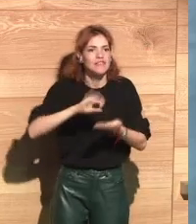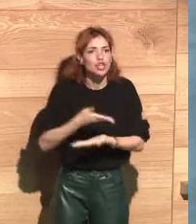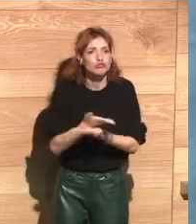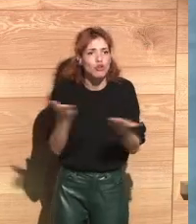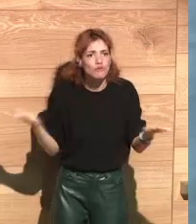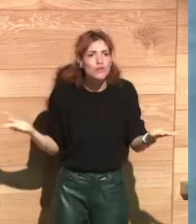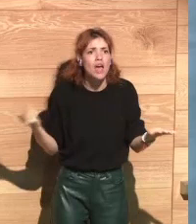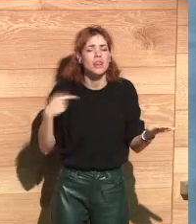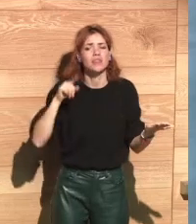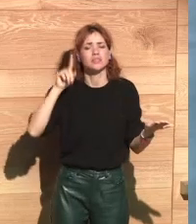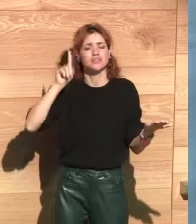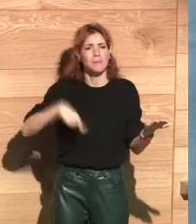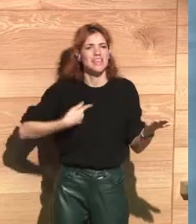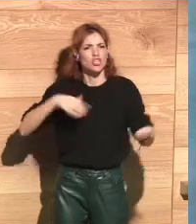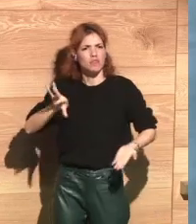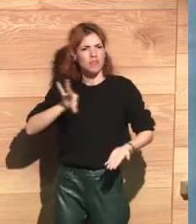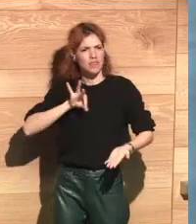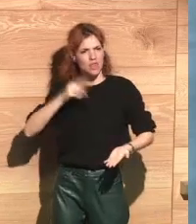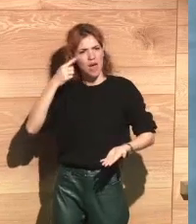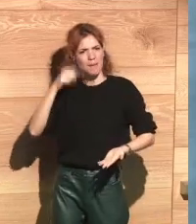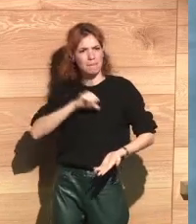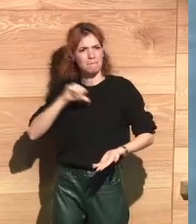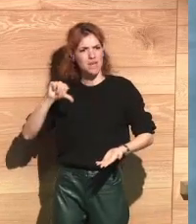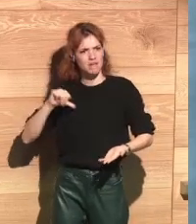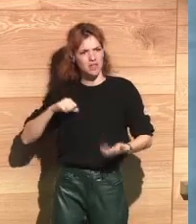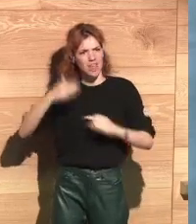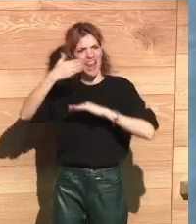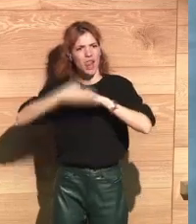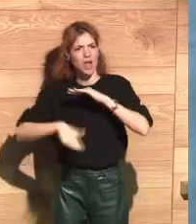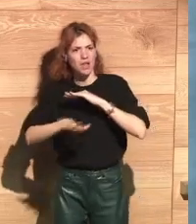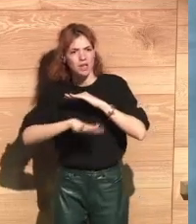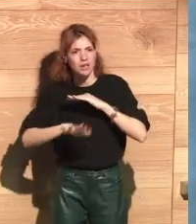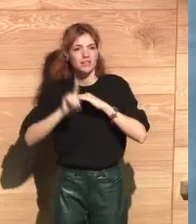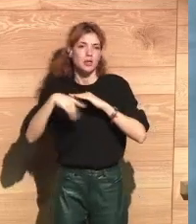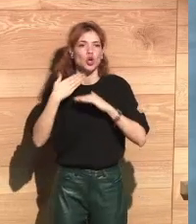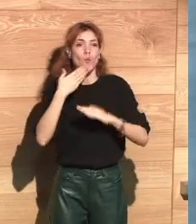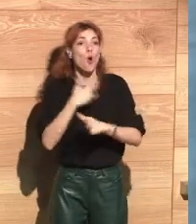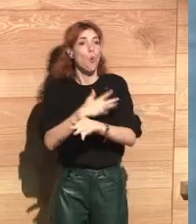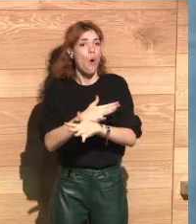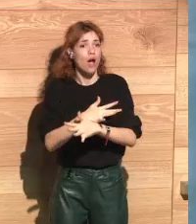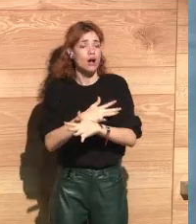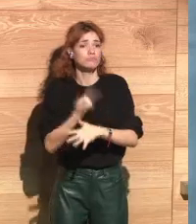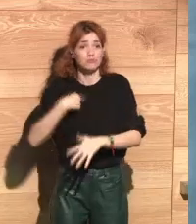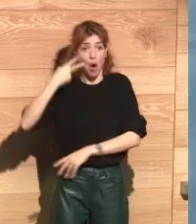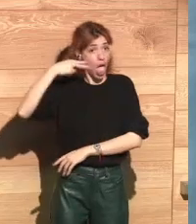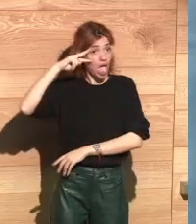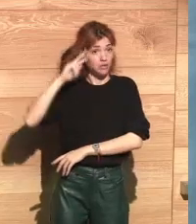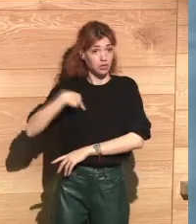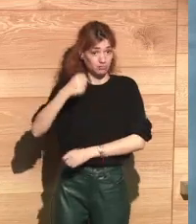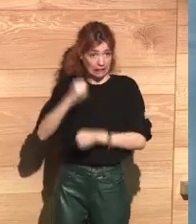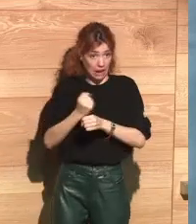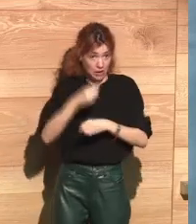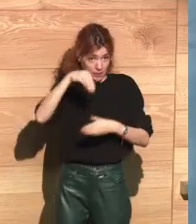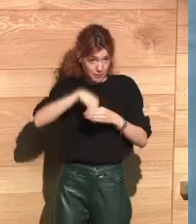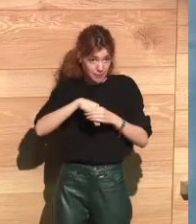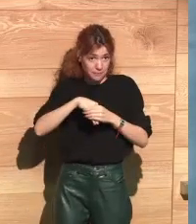in order to trust, to find trustworthy services and how to handle the whole environment